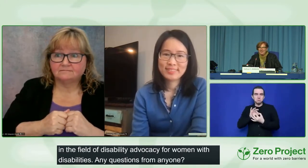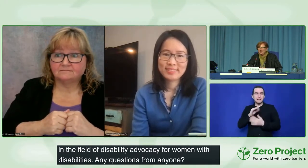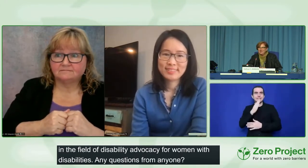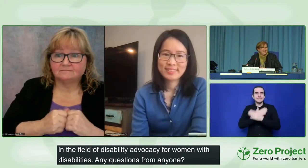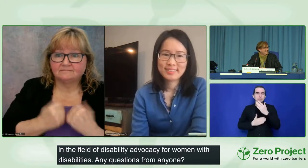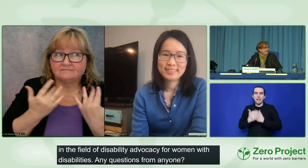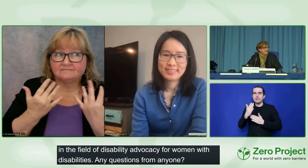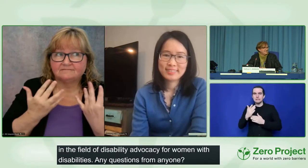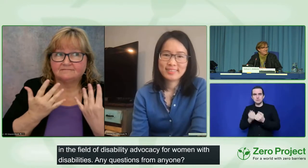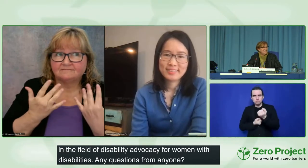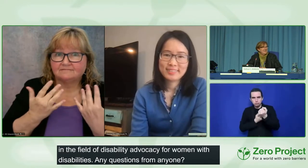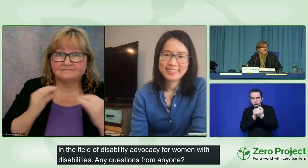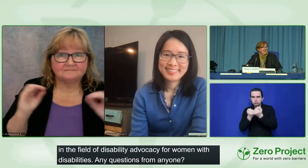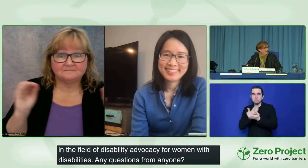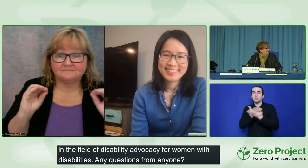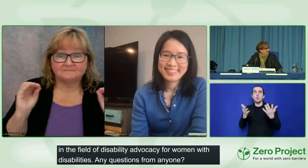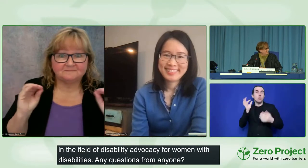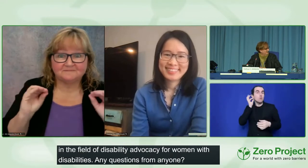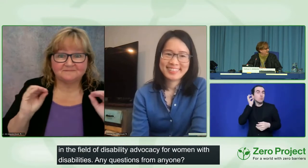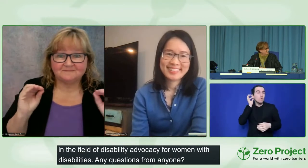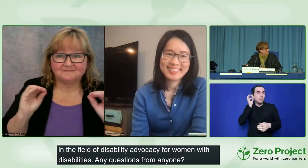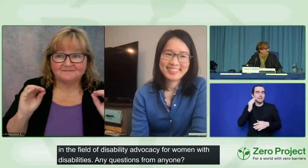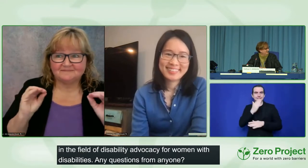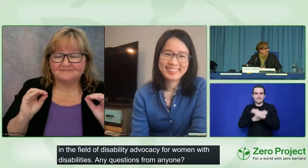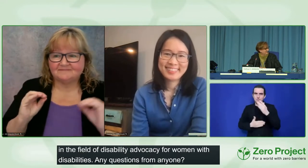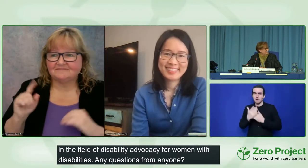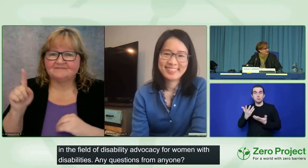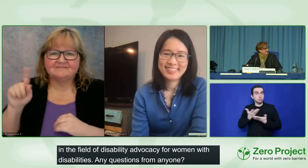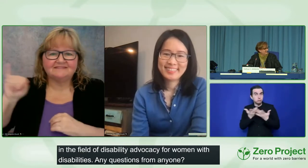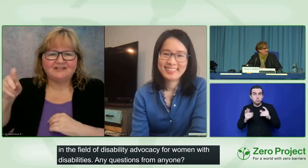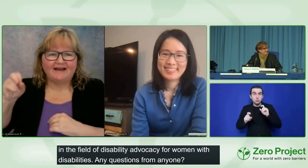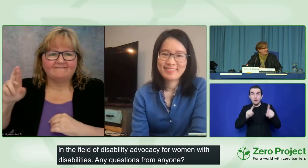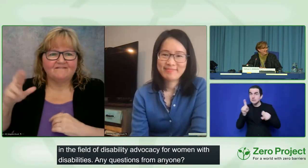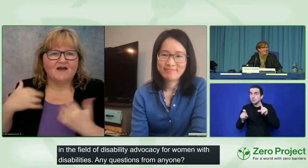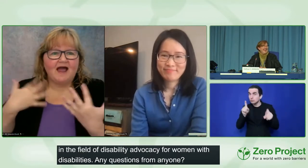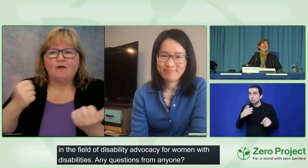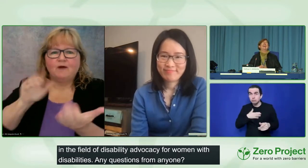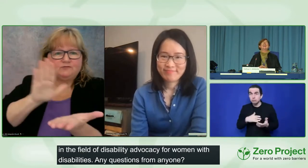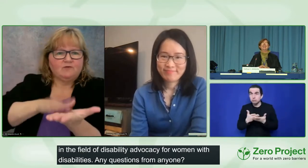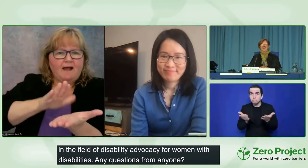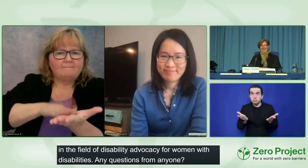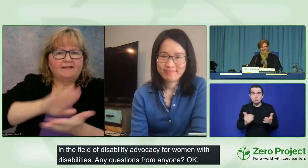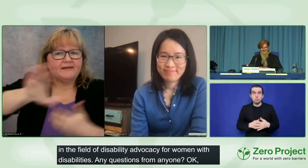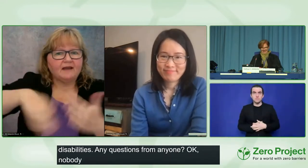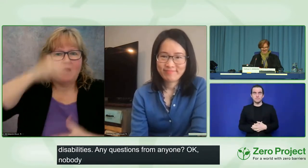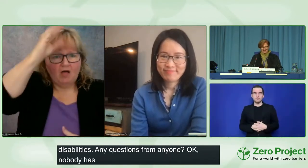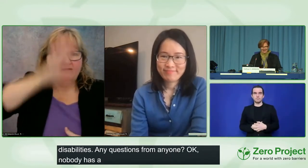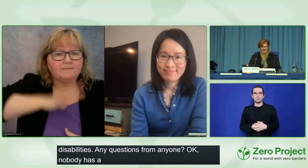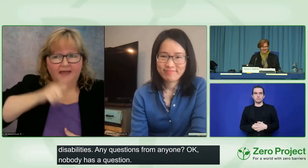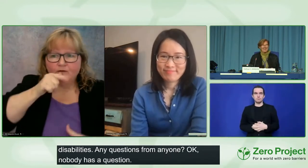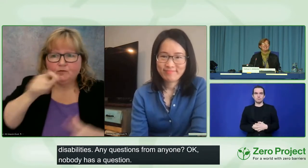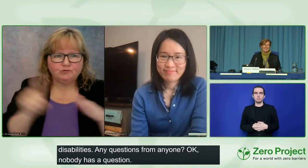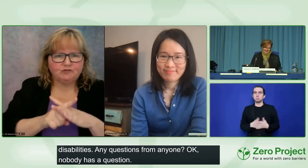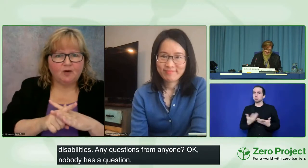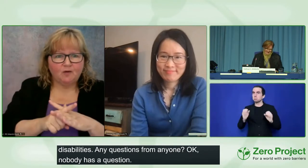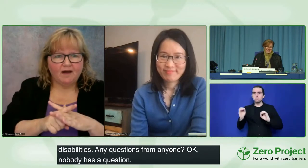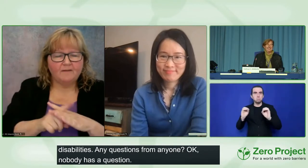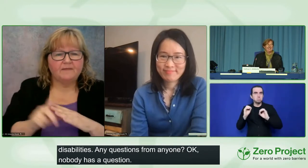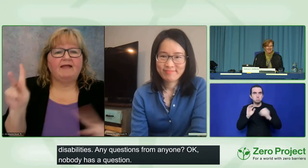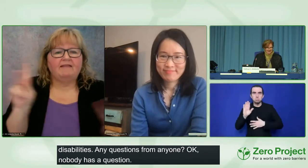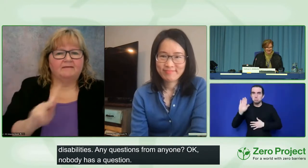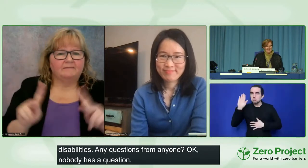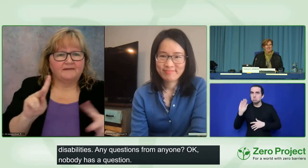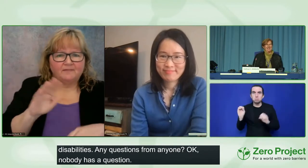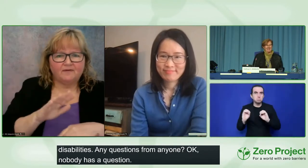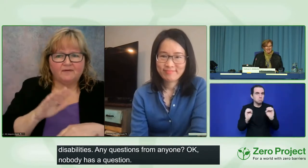Okay, nobody has a question. I want to compliment all the men who came to this session. The people watching on video can't